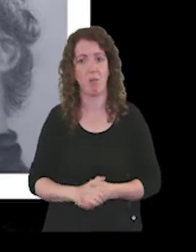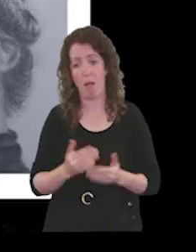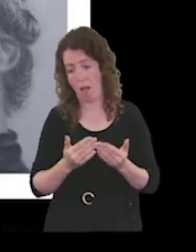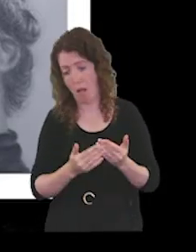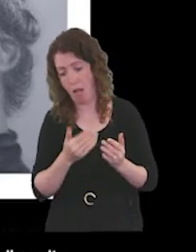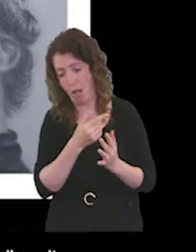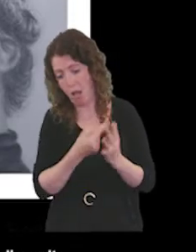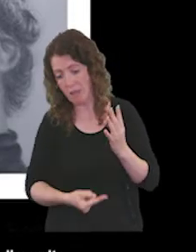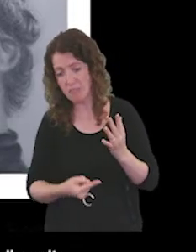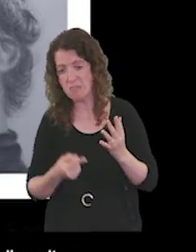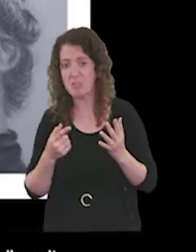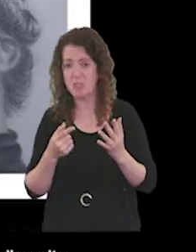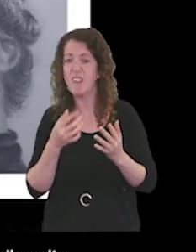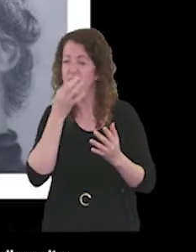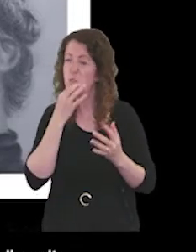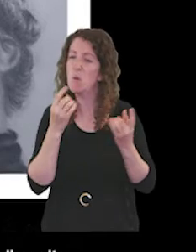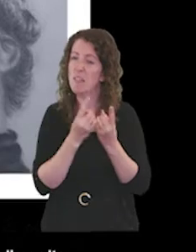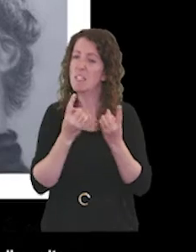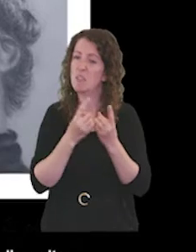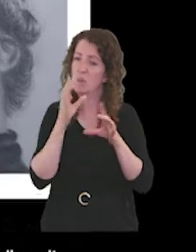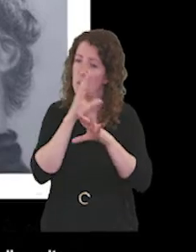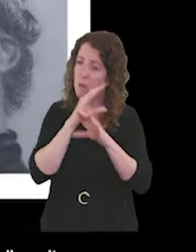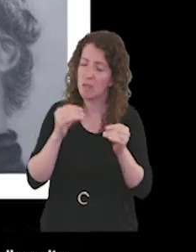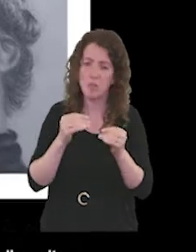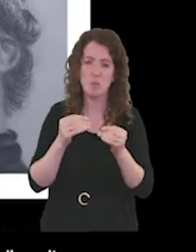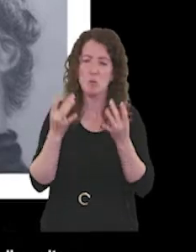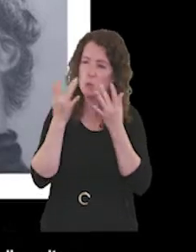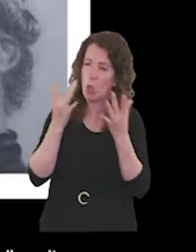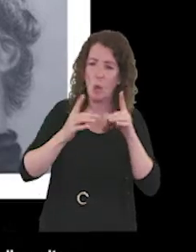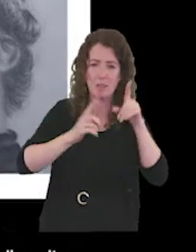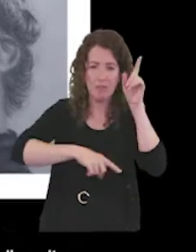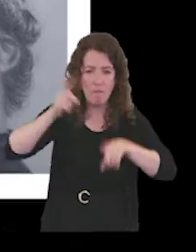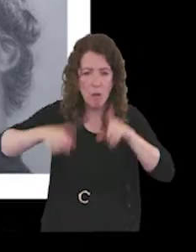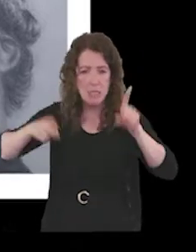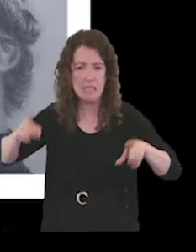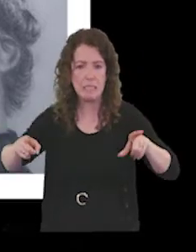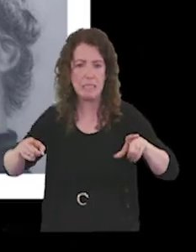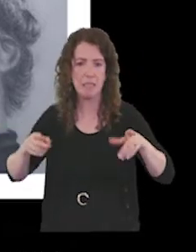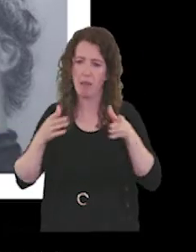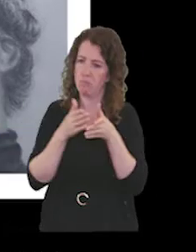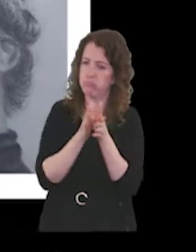few highlights just to give a sense of the diversity and the breadth of the organisation.